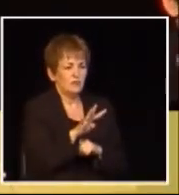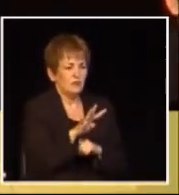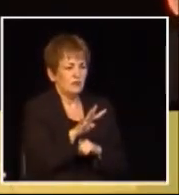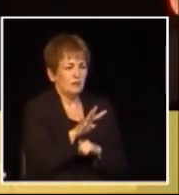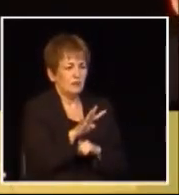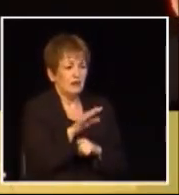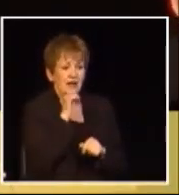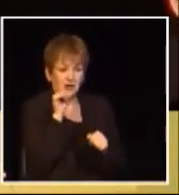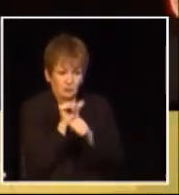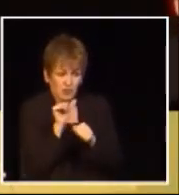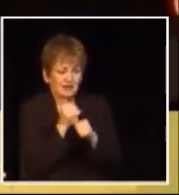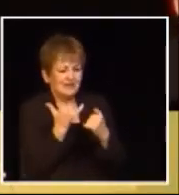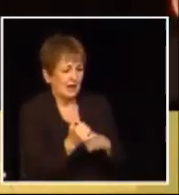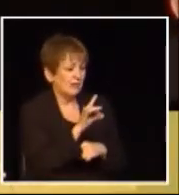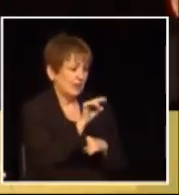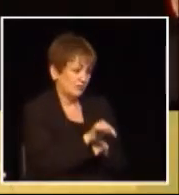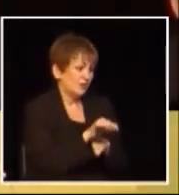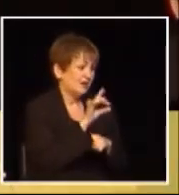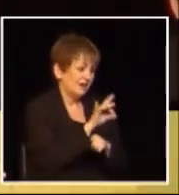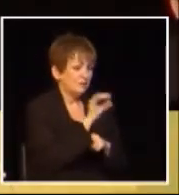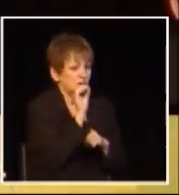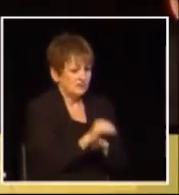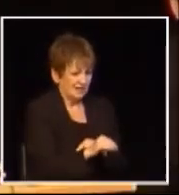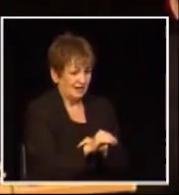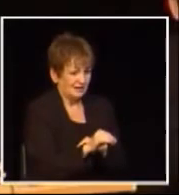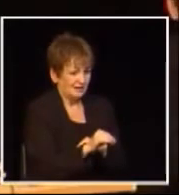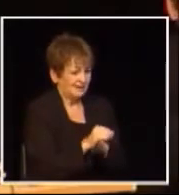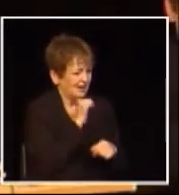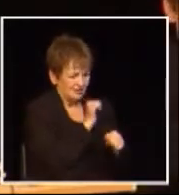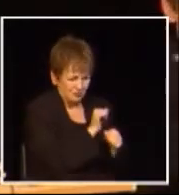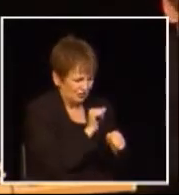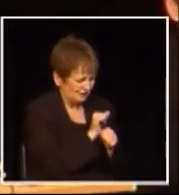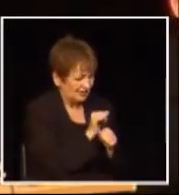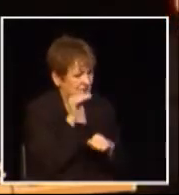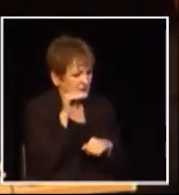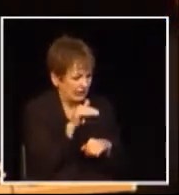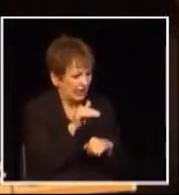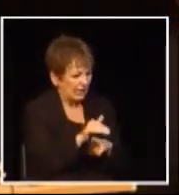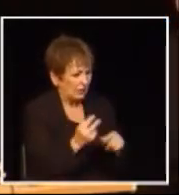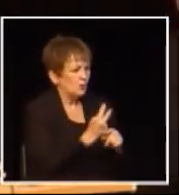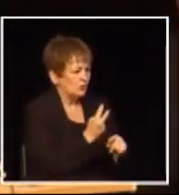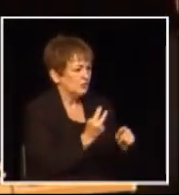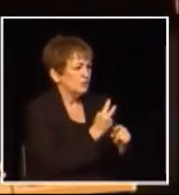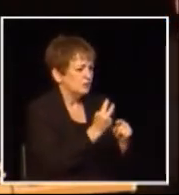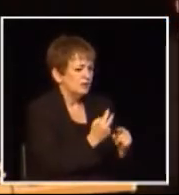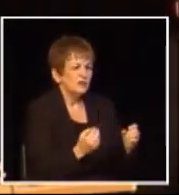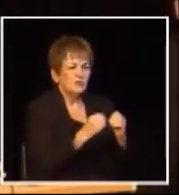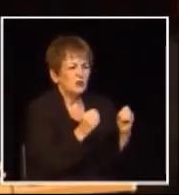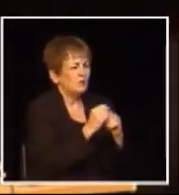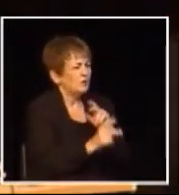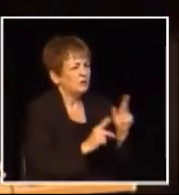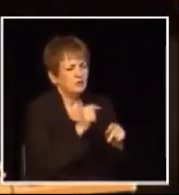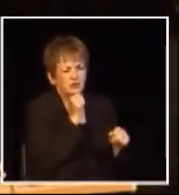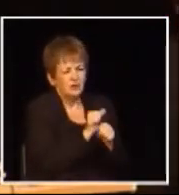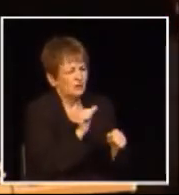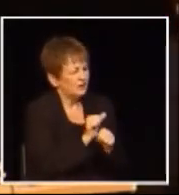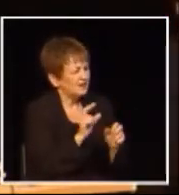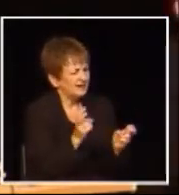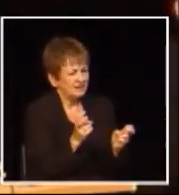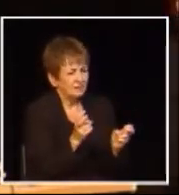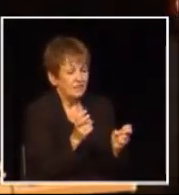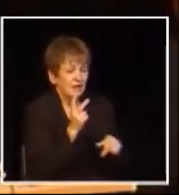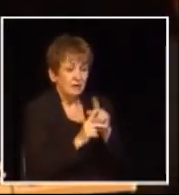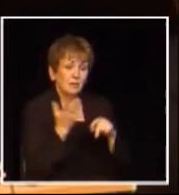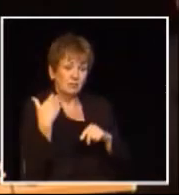% unemployment when HST was first introduced it's now at 8.8% and climbing tens of thousands of jobs lost in the